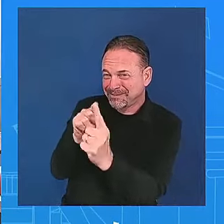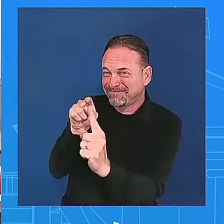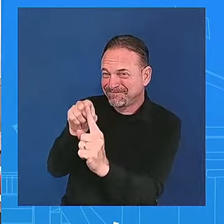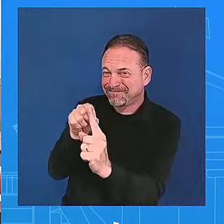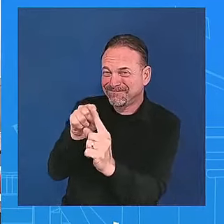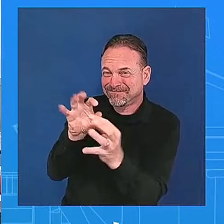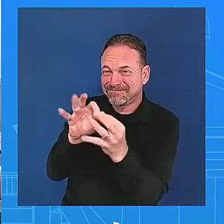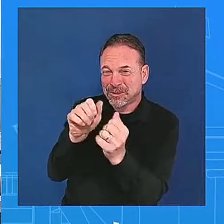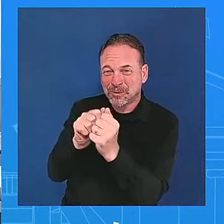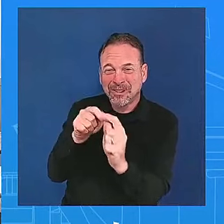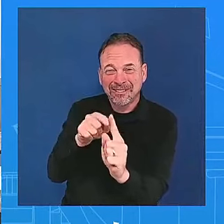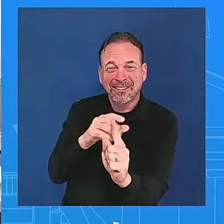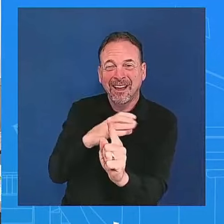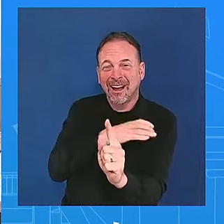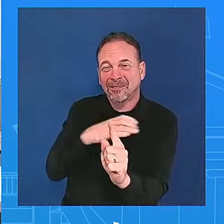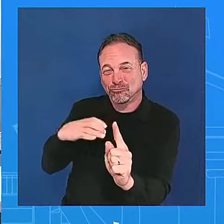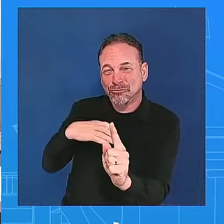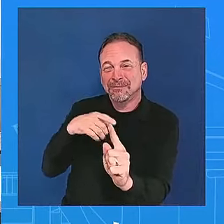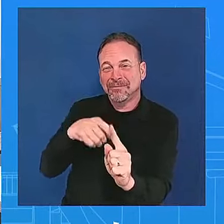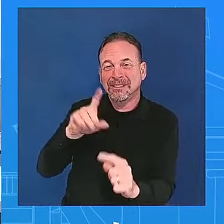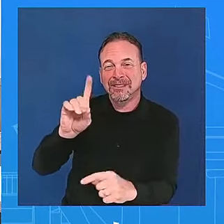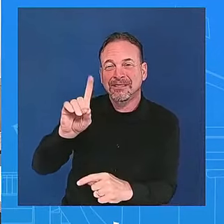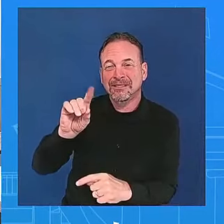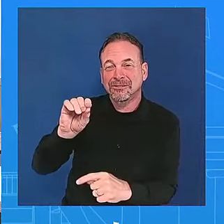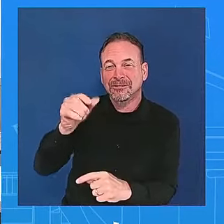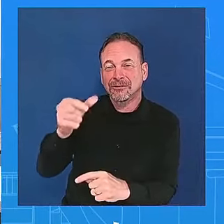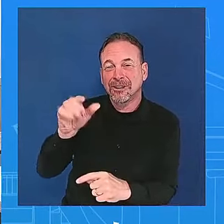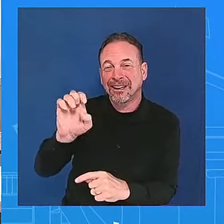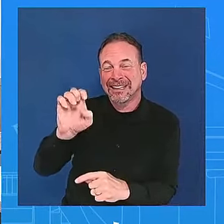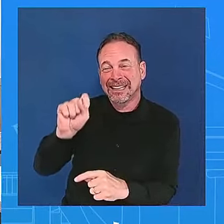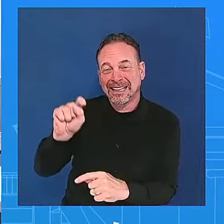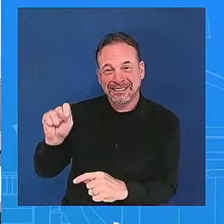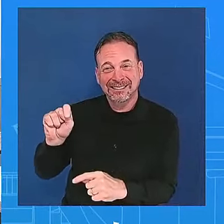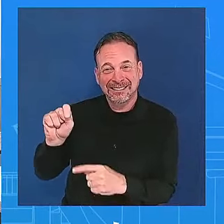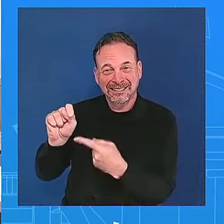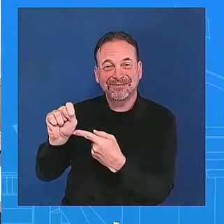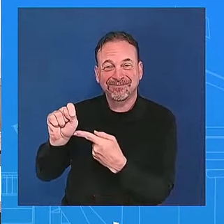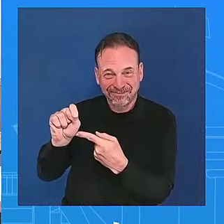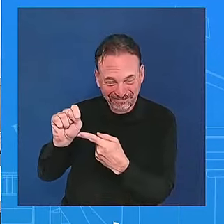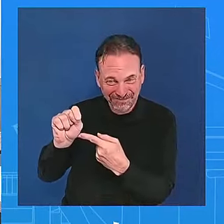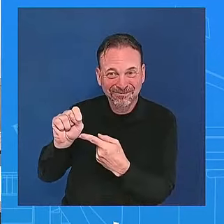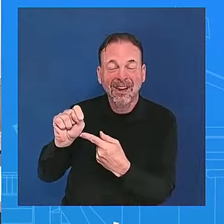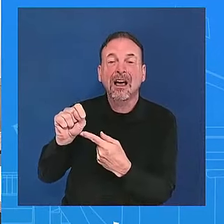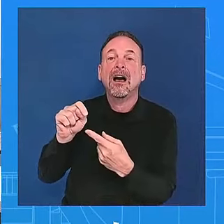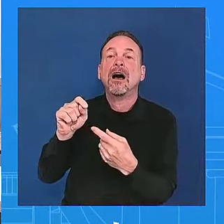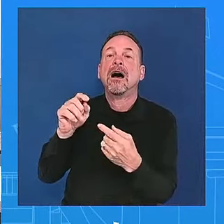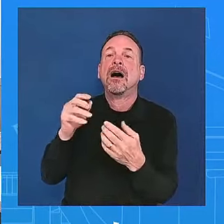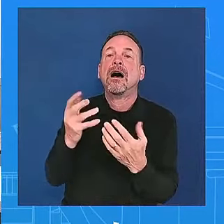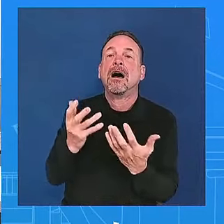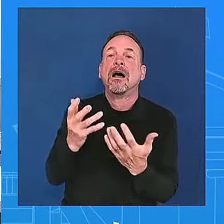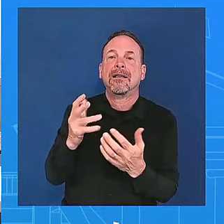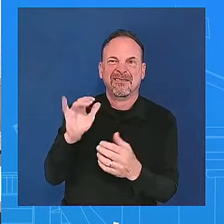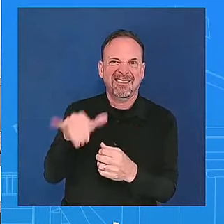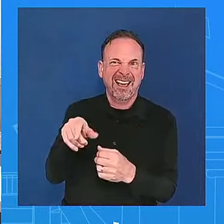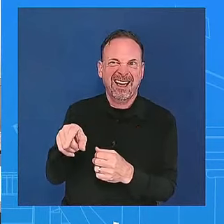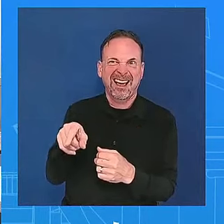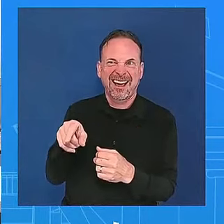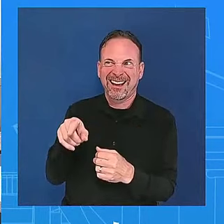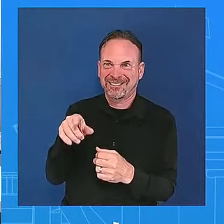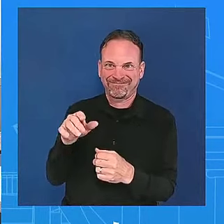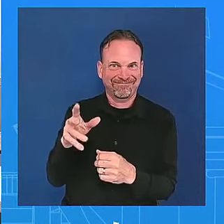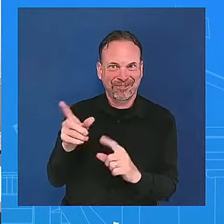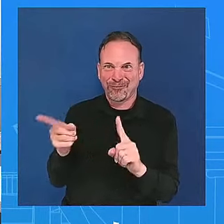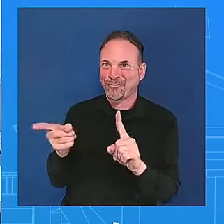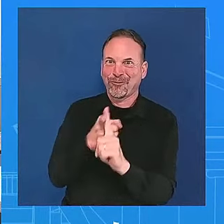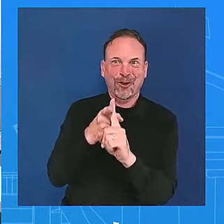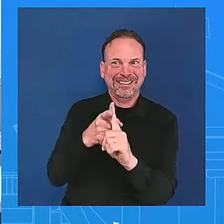doggett's status as the first first democrat to call for him to withdraw and just broadly speaking just does this is the